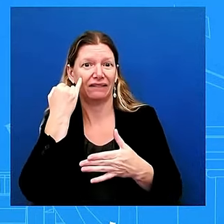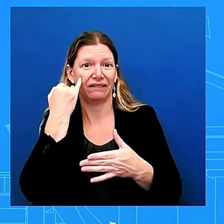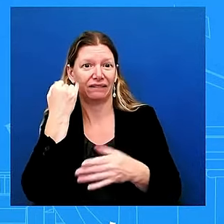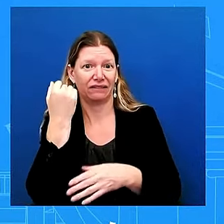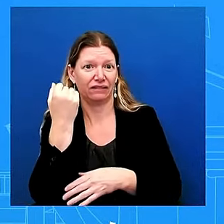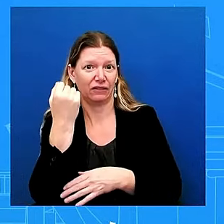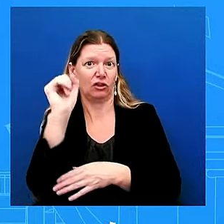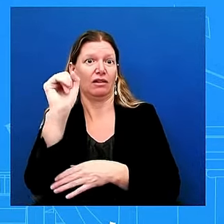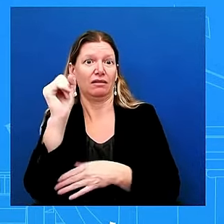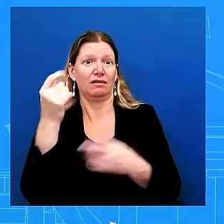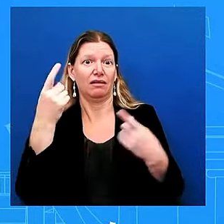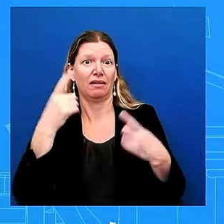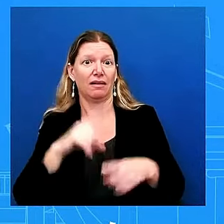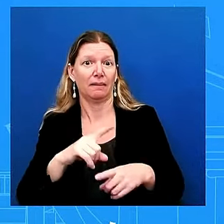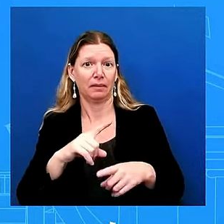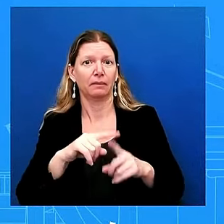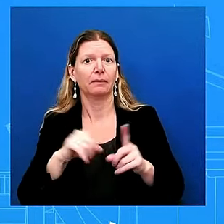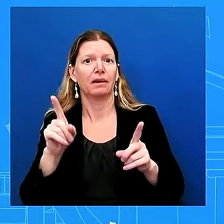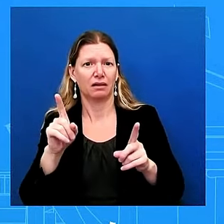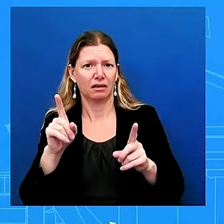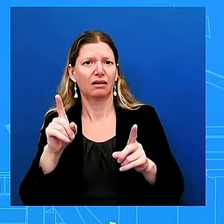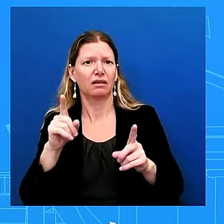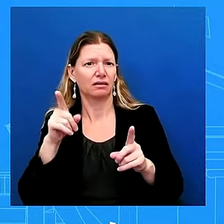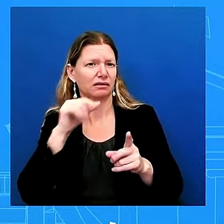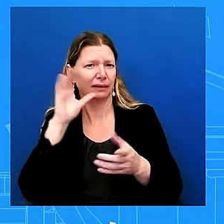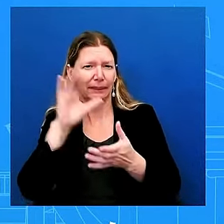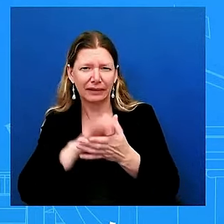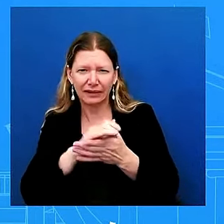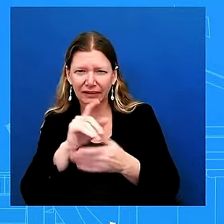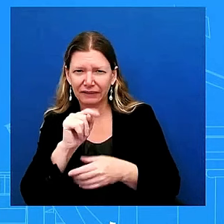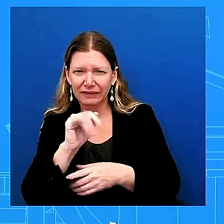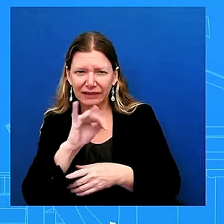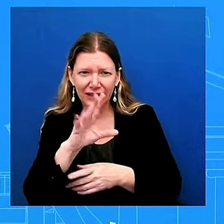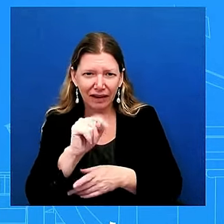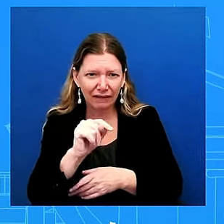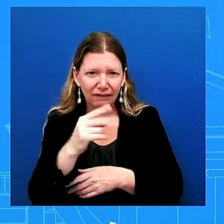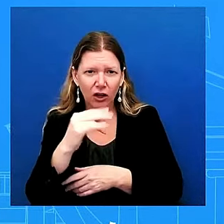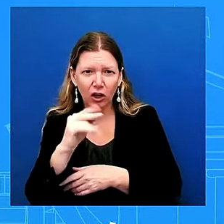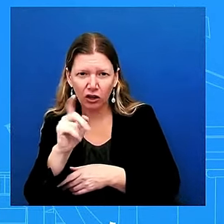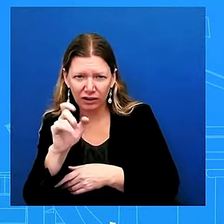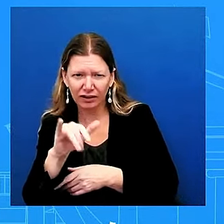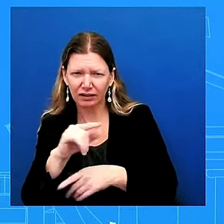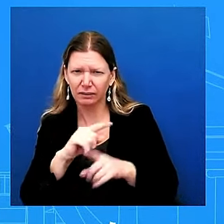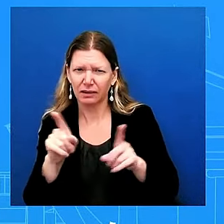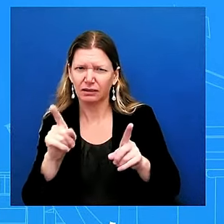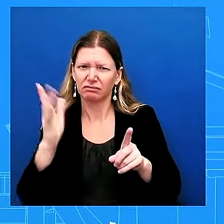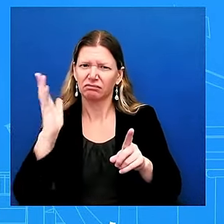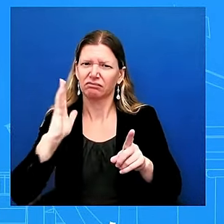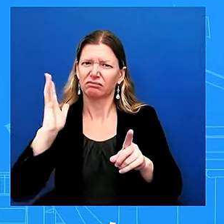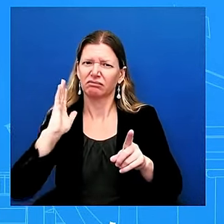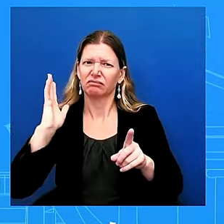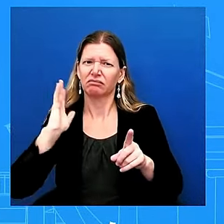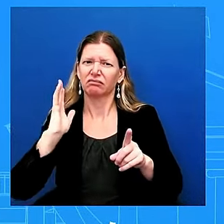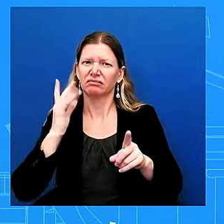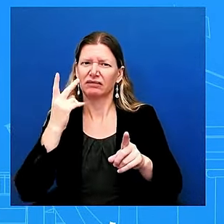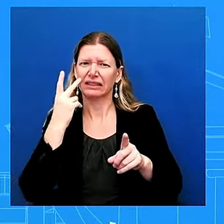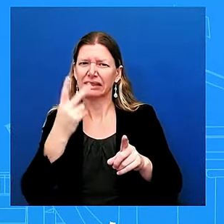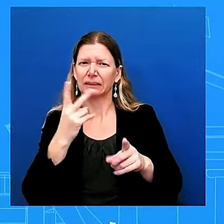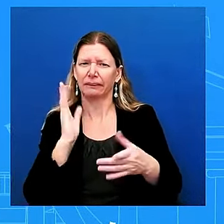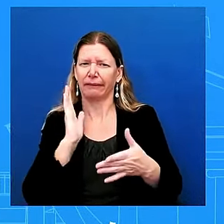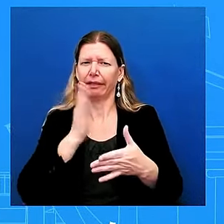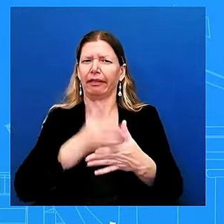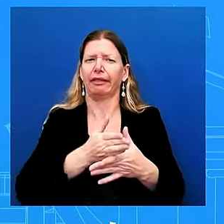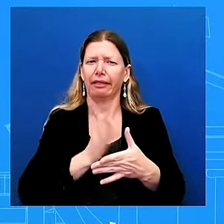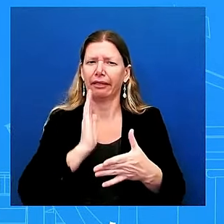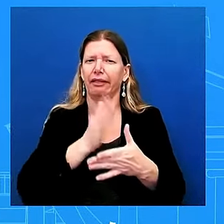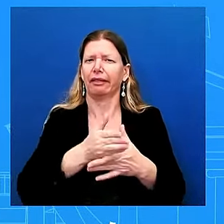like this with when with the rail situation he asked congress to intervene and stop that potential strike when he said